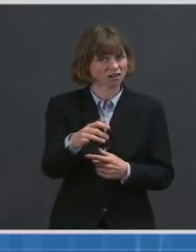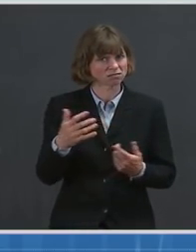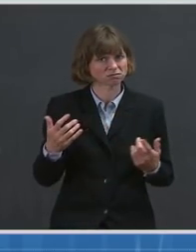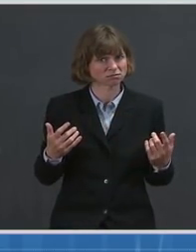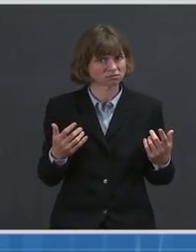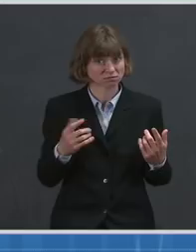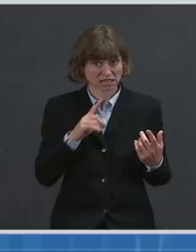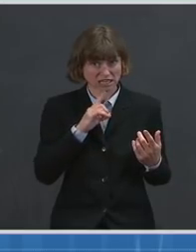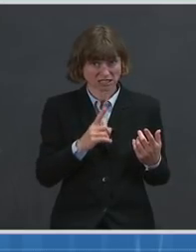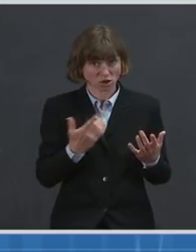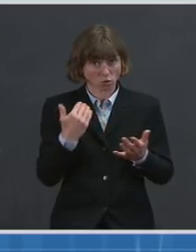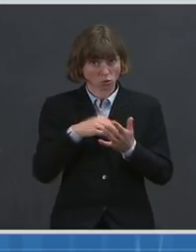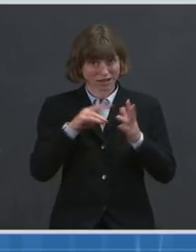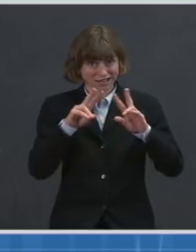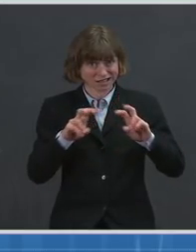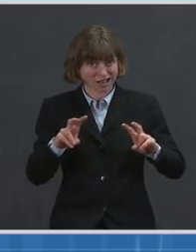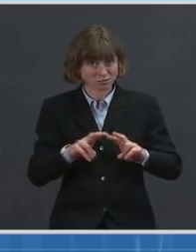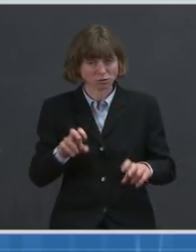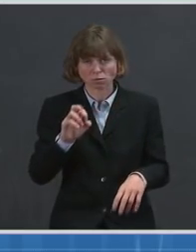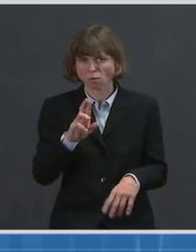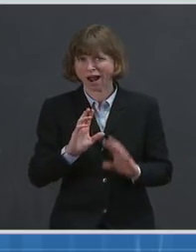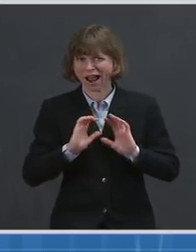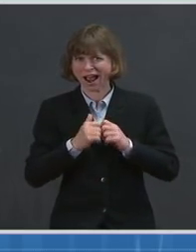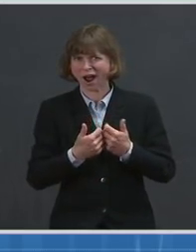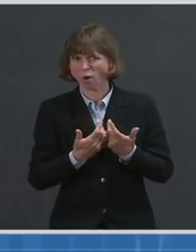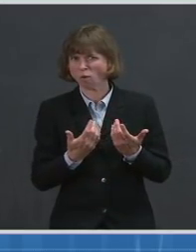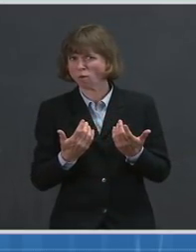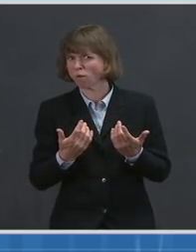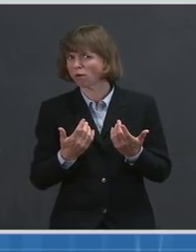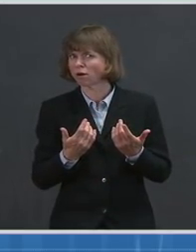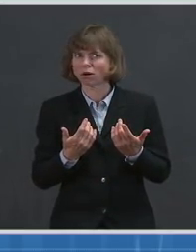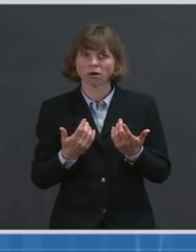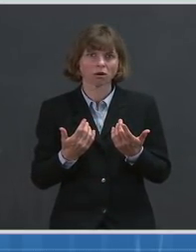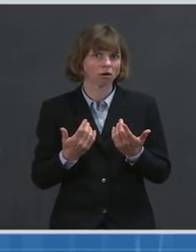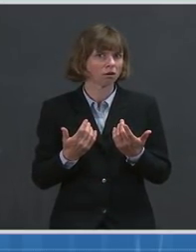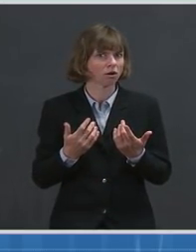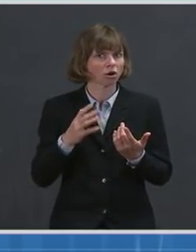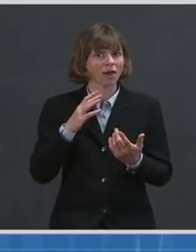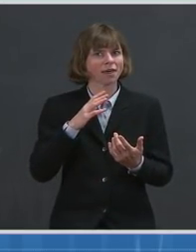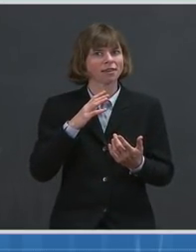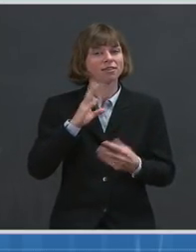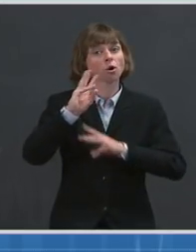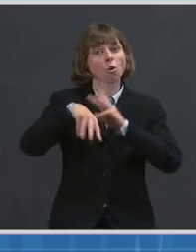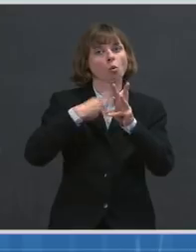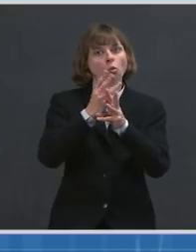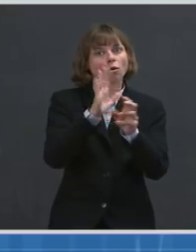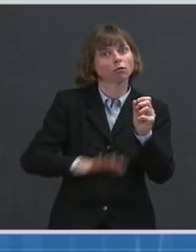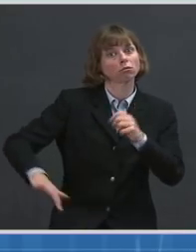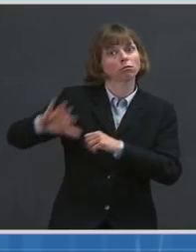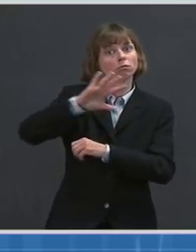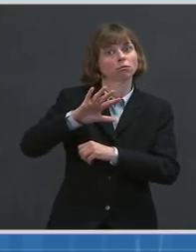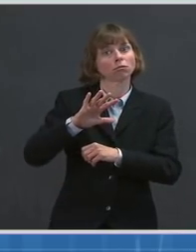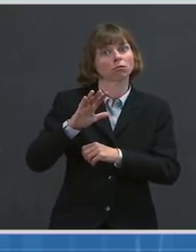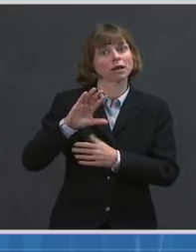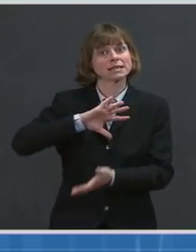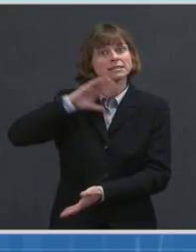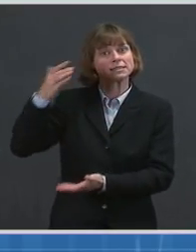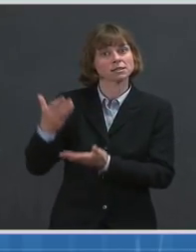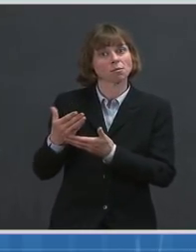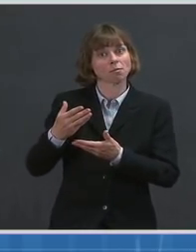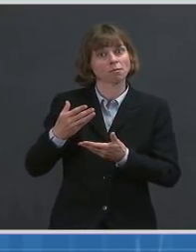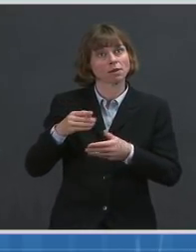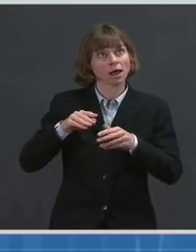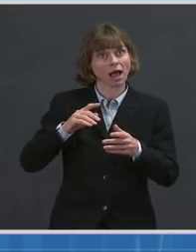there's any reassessment for, you know, how to make sure that the global supply chain is streamlined. Mr. So, you know, the President has been